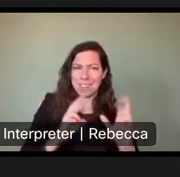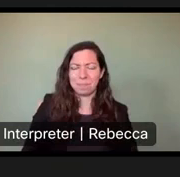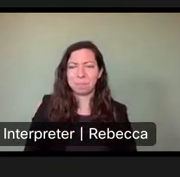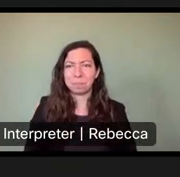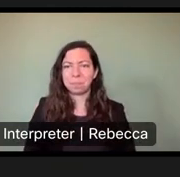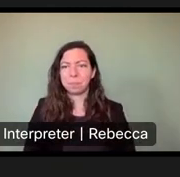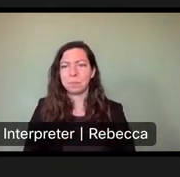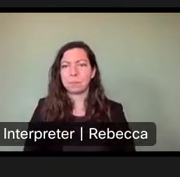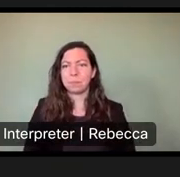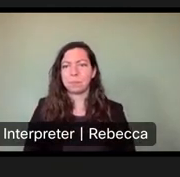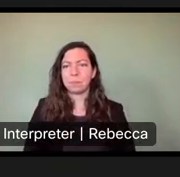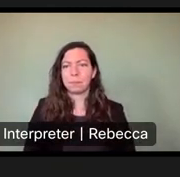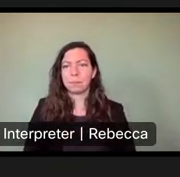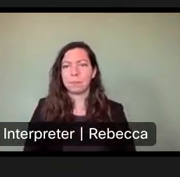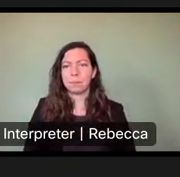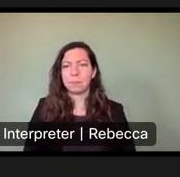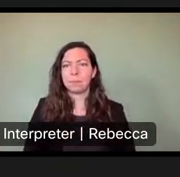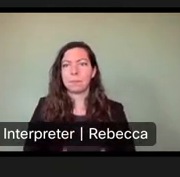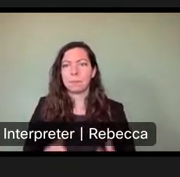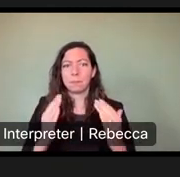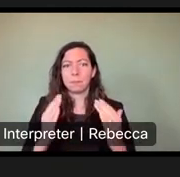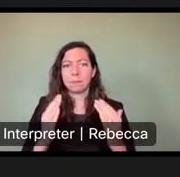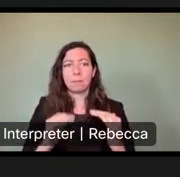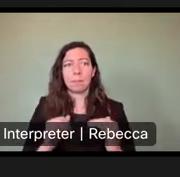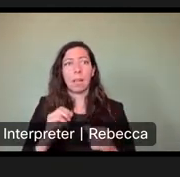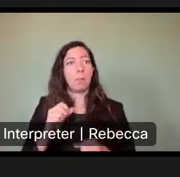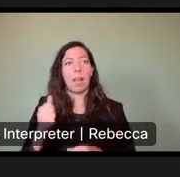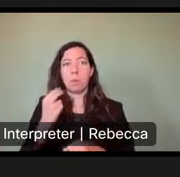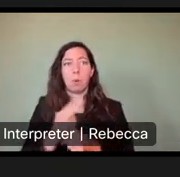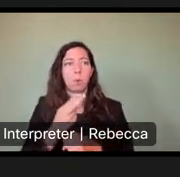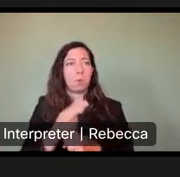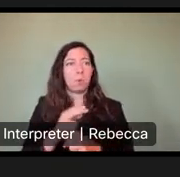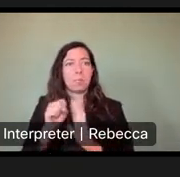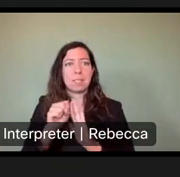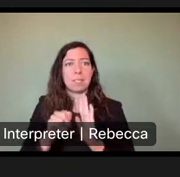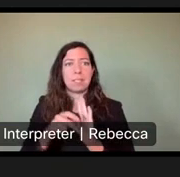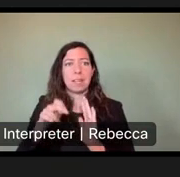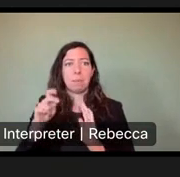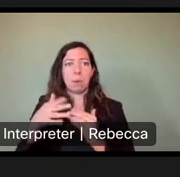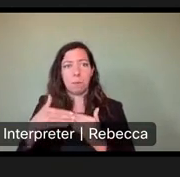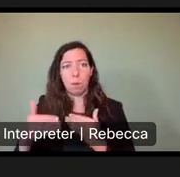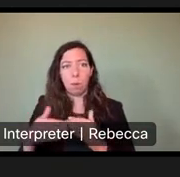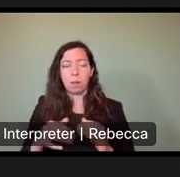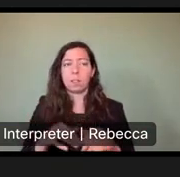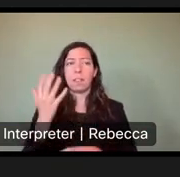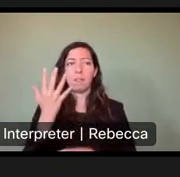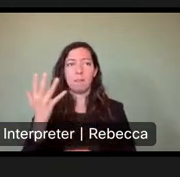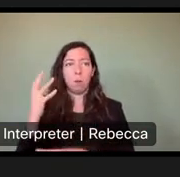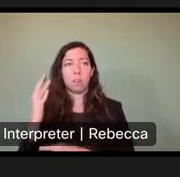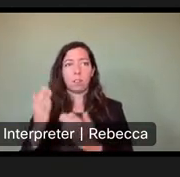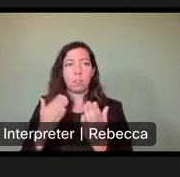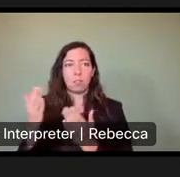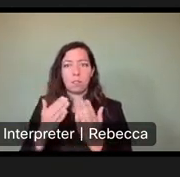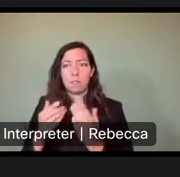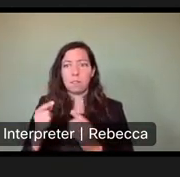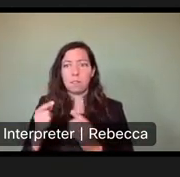I don't think I will utilize state parks for camping going forward. I will stay to the forest weekend costing 180 dollars. I love the state